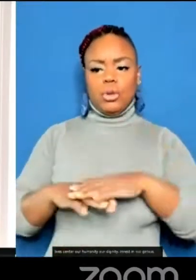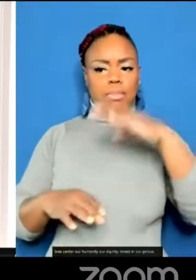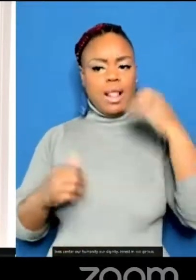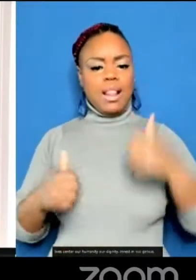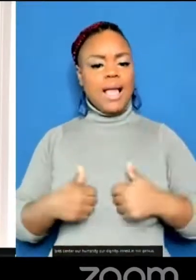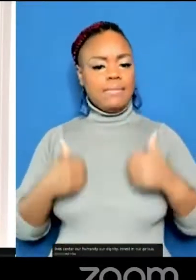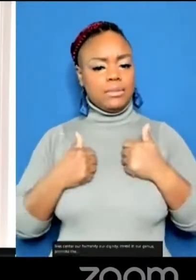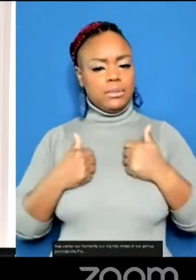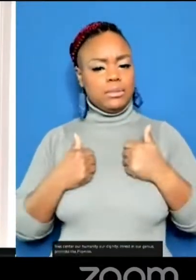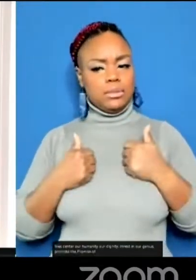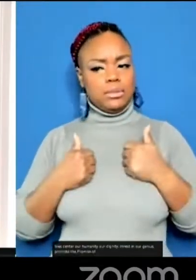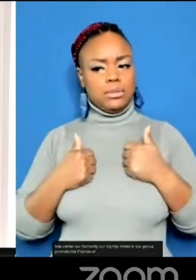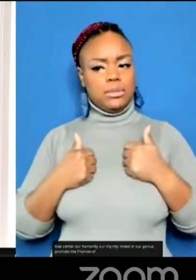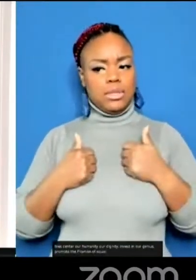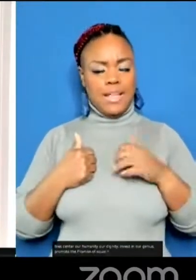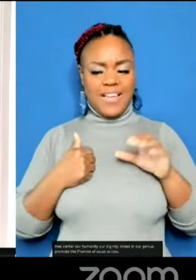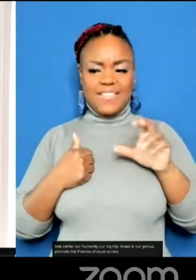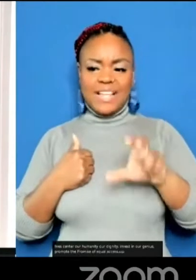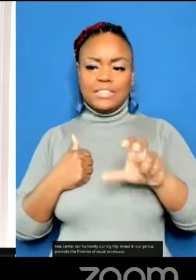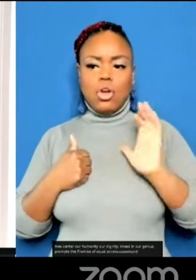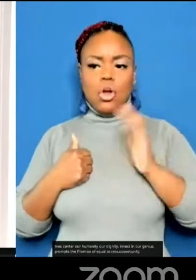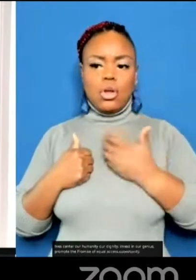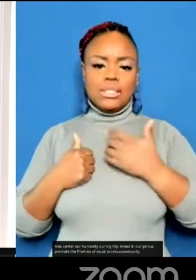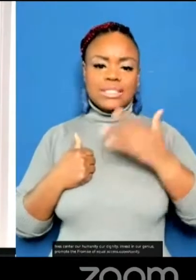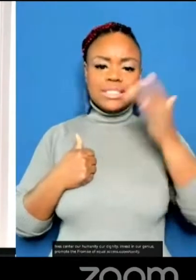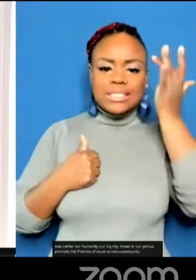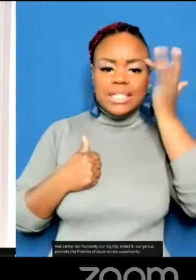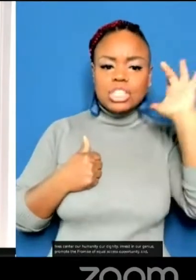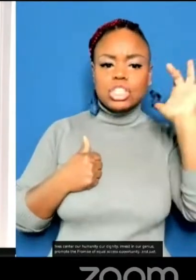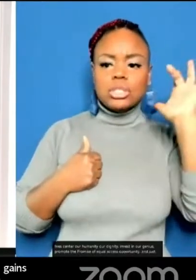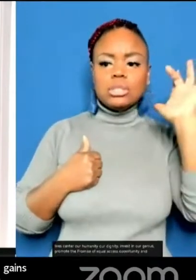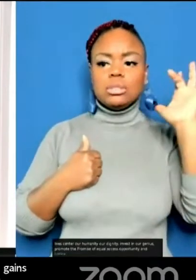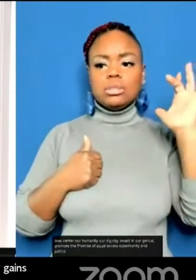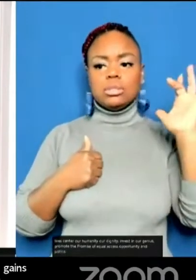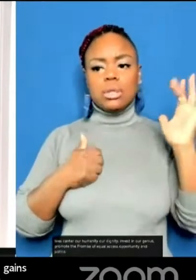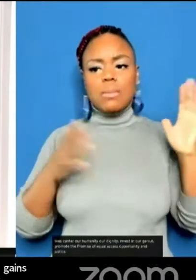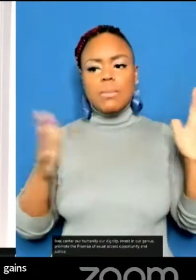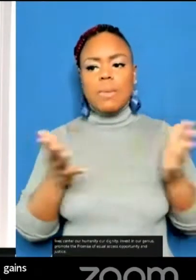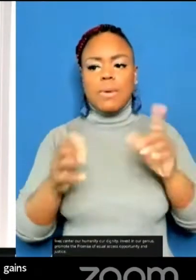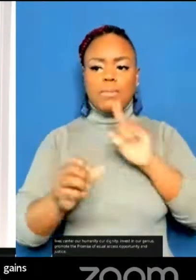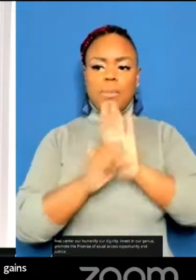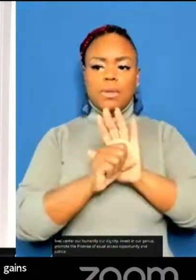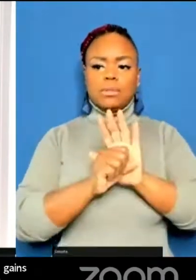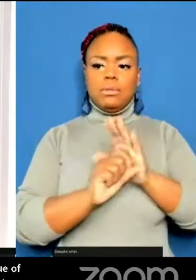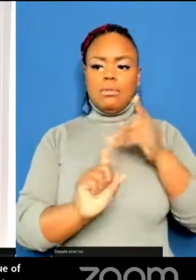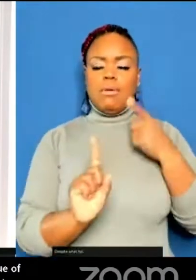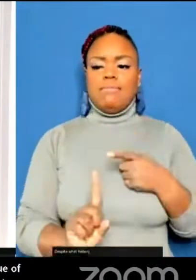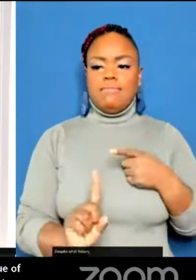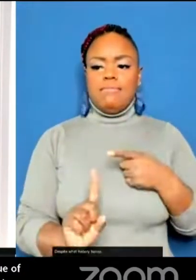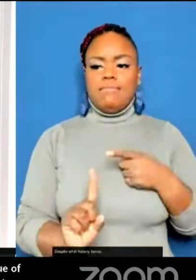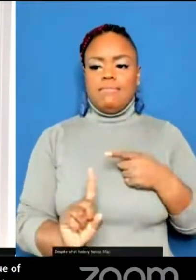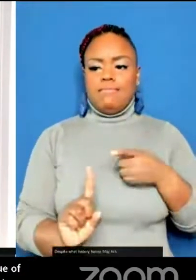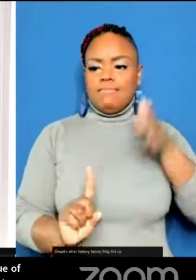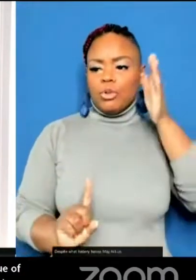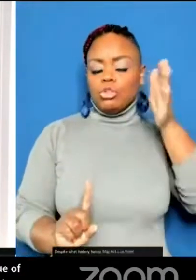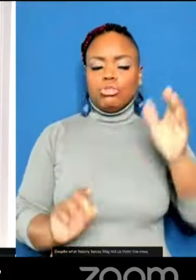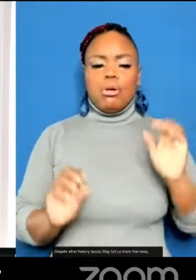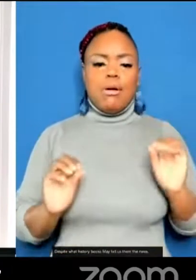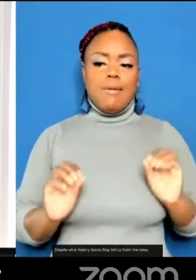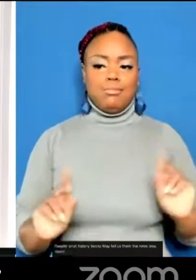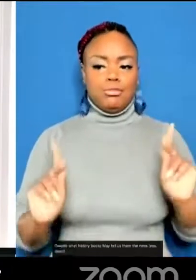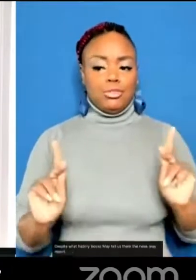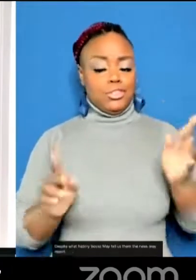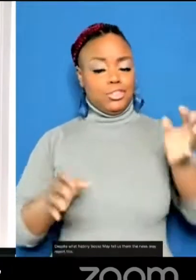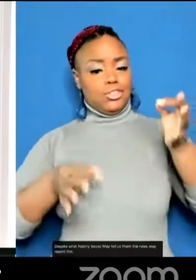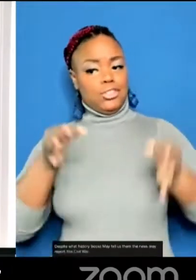promote the promise of equal access, opportunity, and justice. Despite what history books may tell us and the news may report,